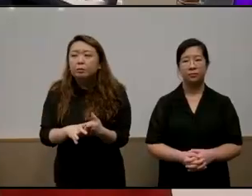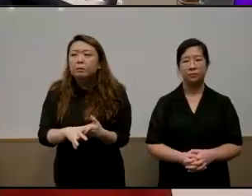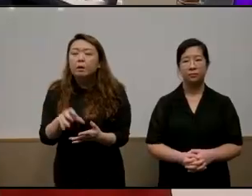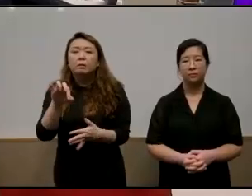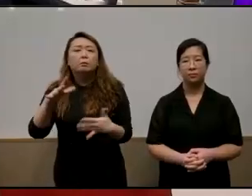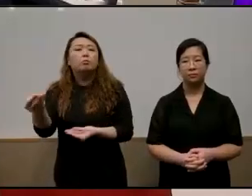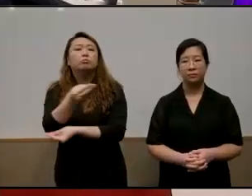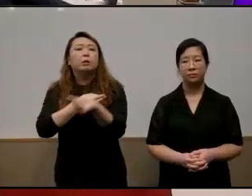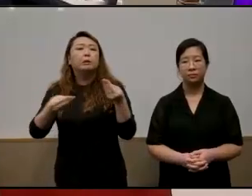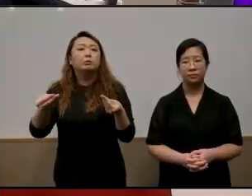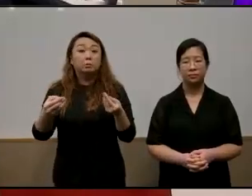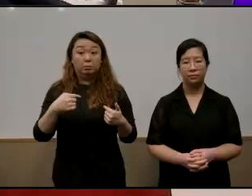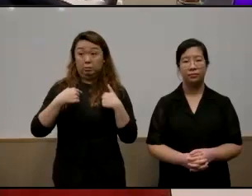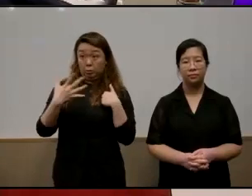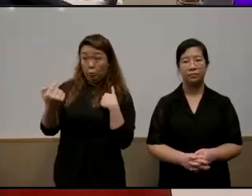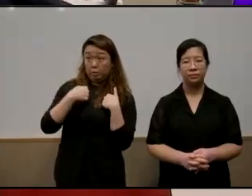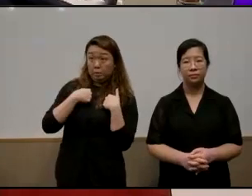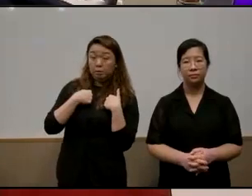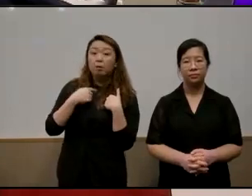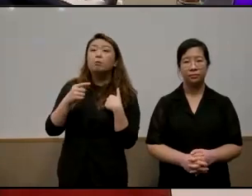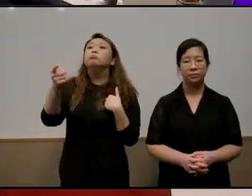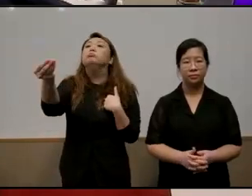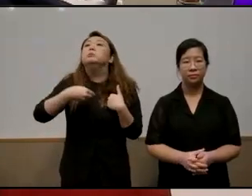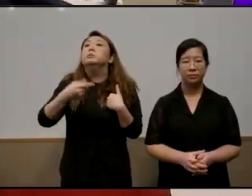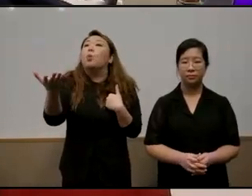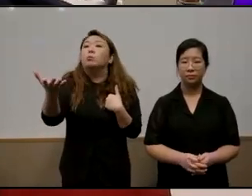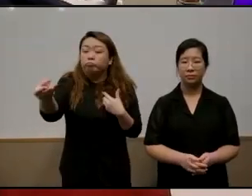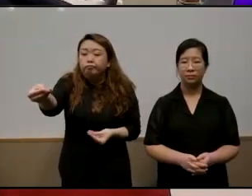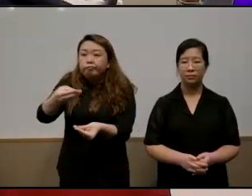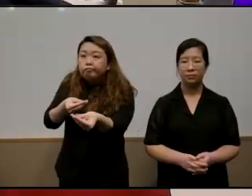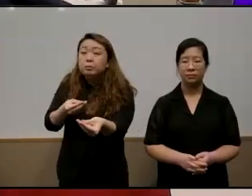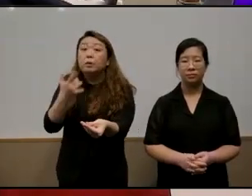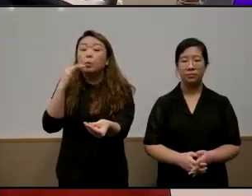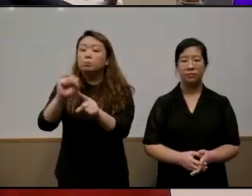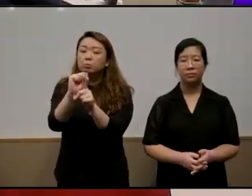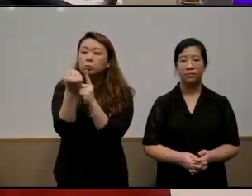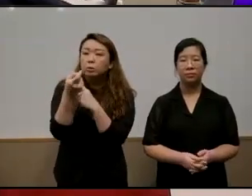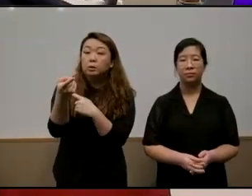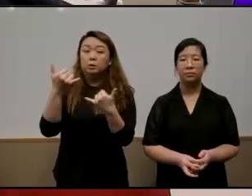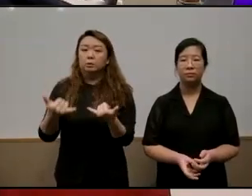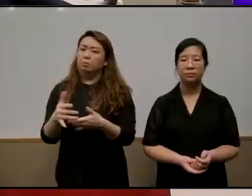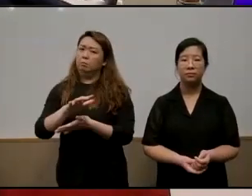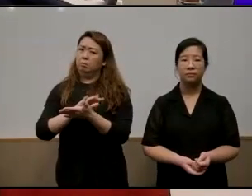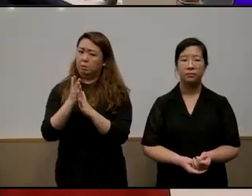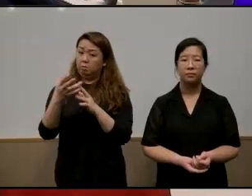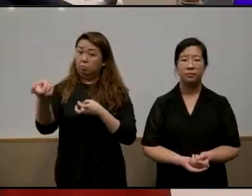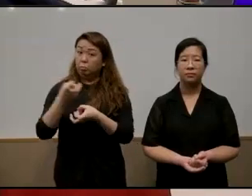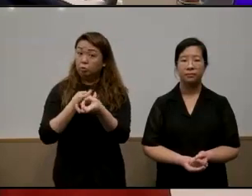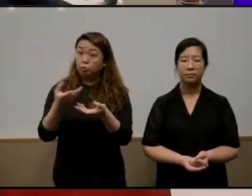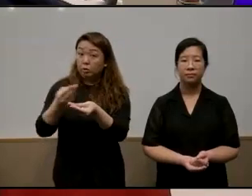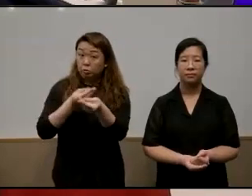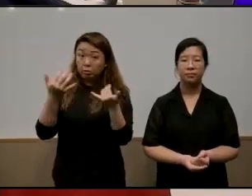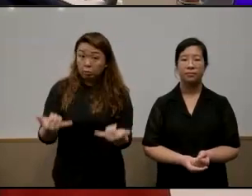transactional you want something from me what are you going to give me because as a society have we become too transactional and are we now